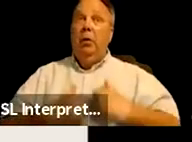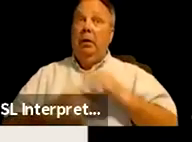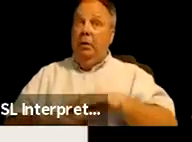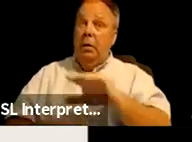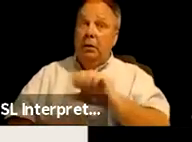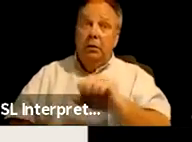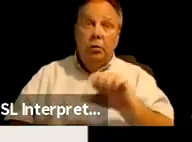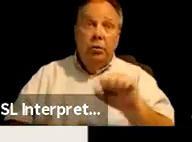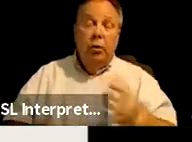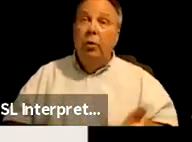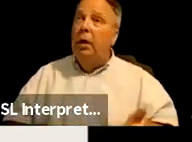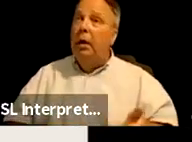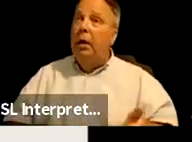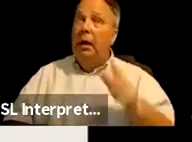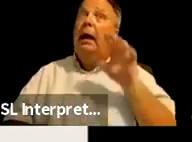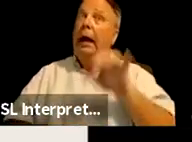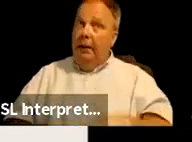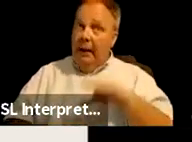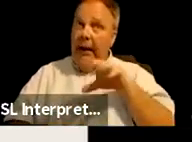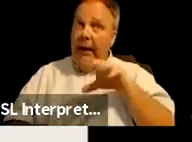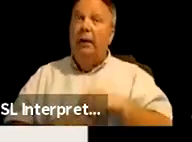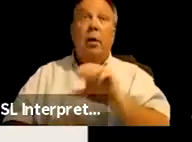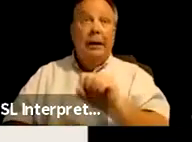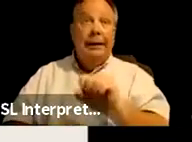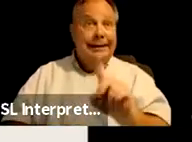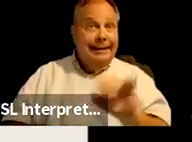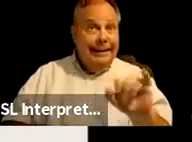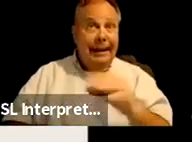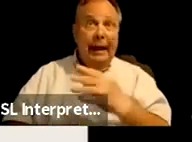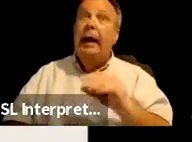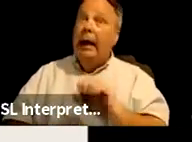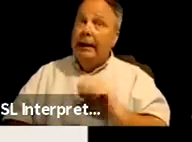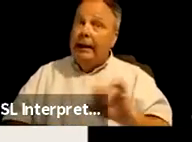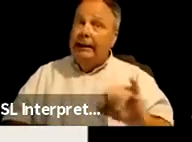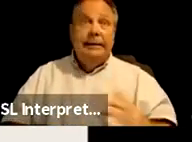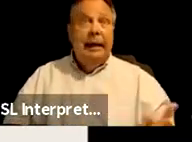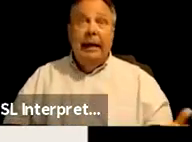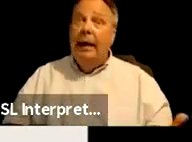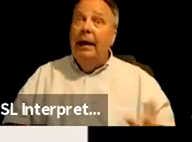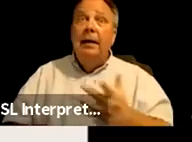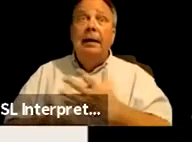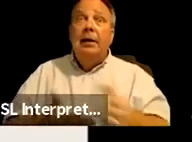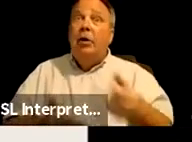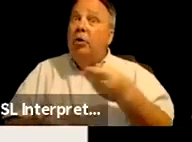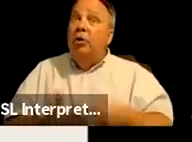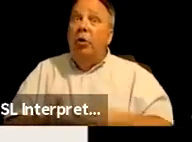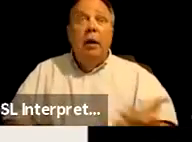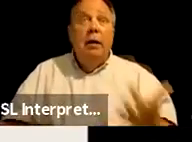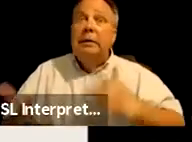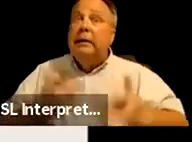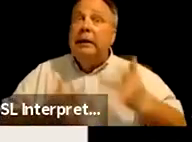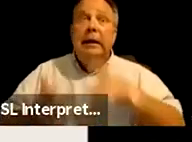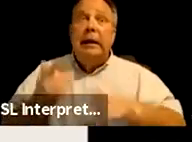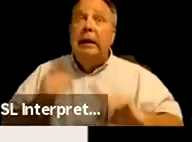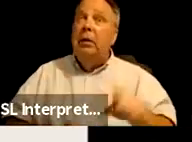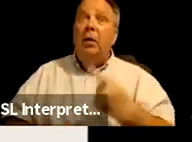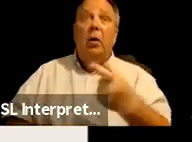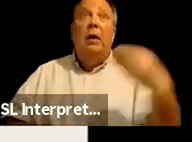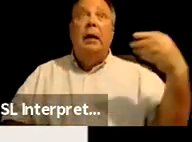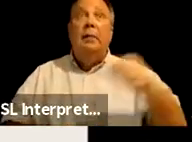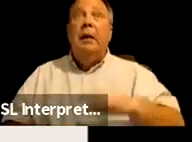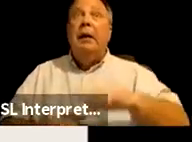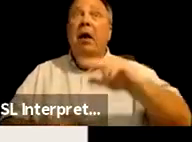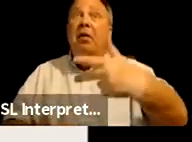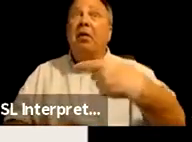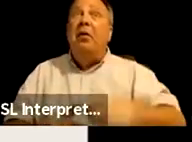security, and that includes SSDI and SSI, you're out of money at that point. You only get paid on the third of the